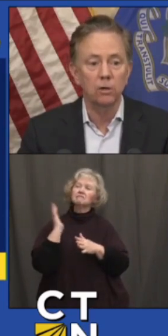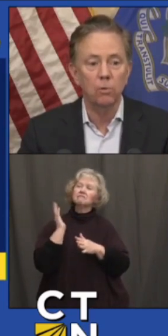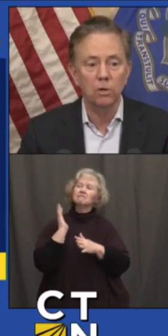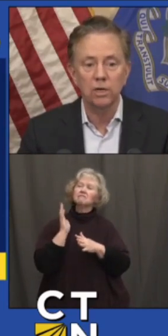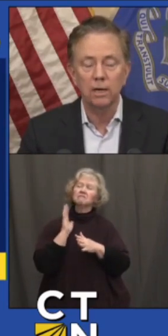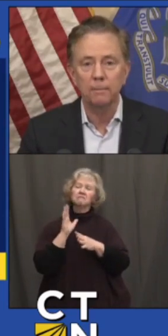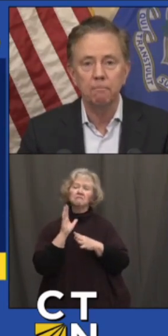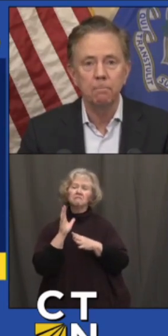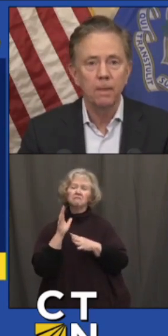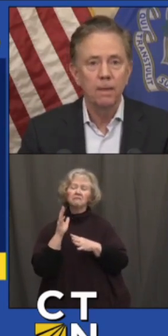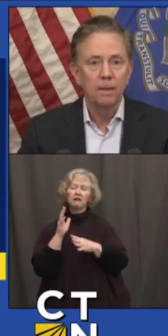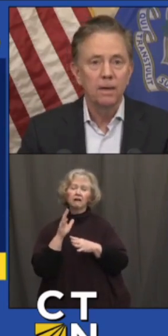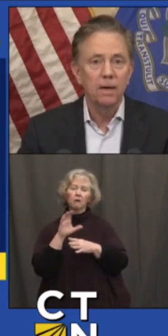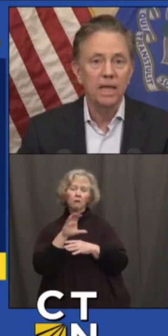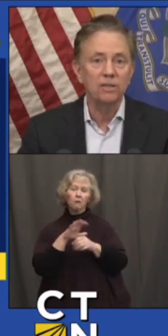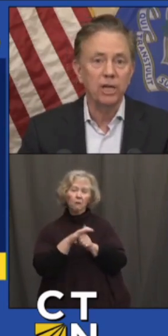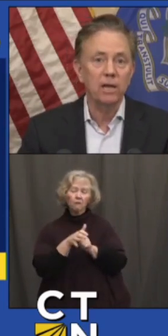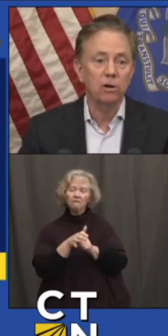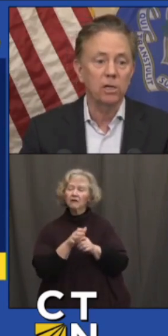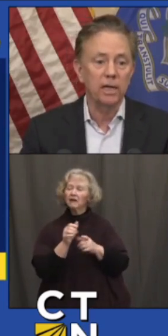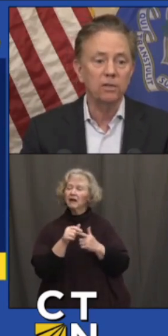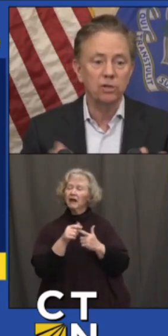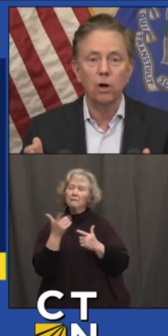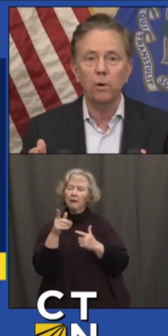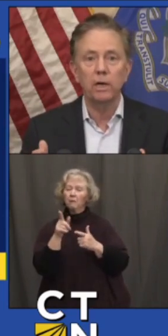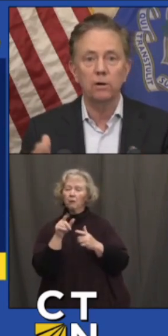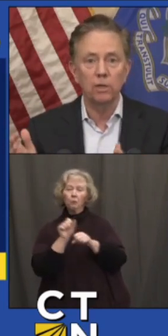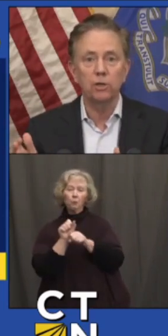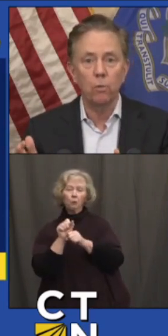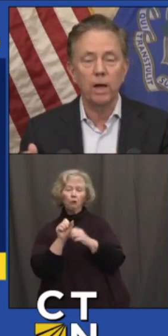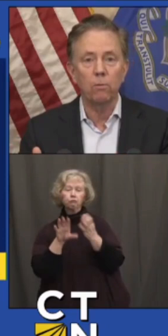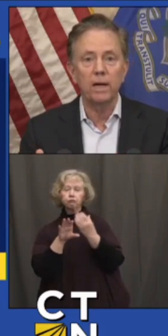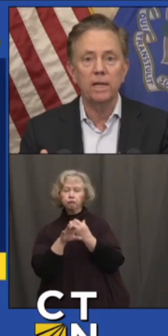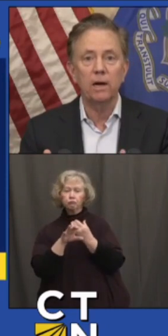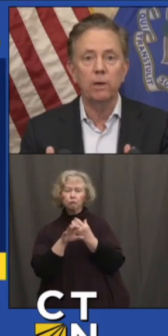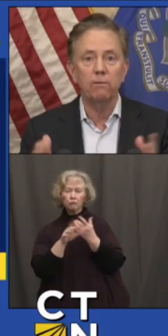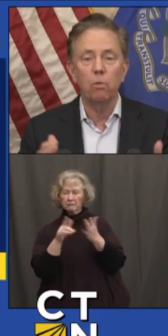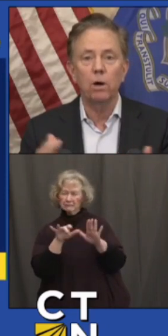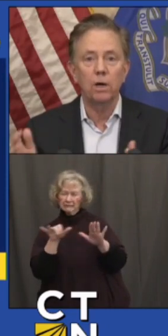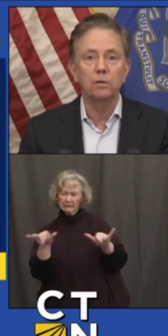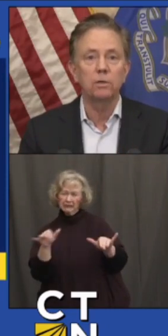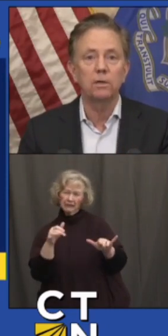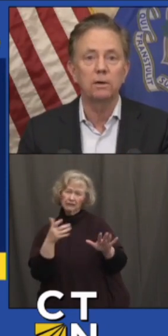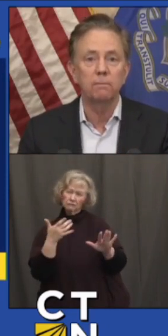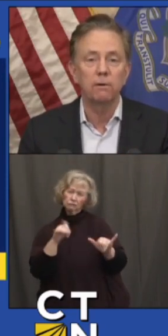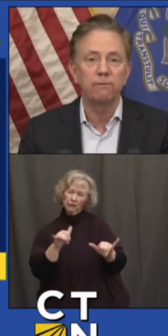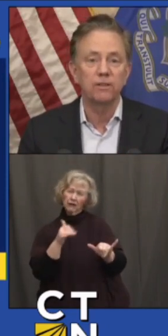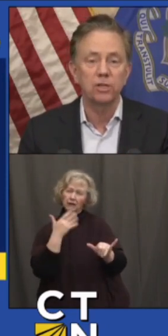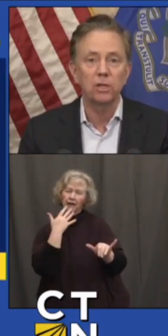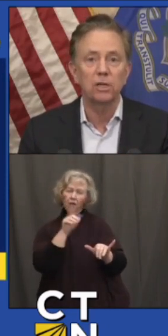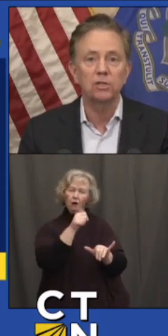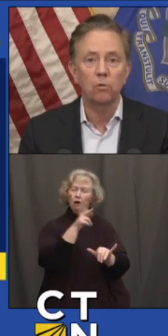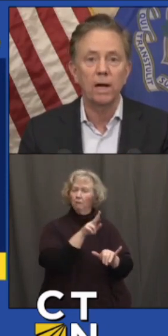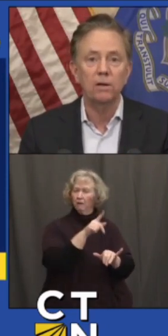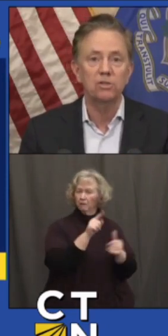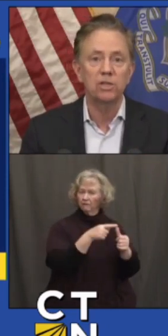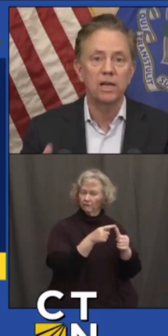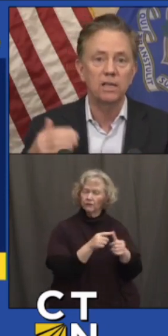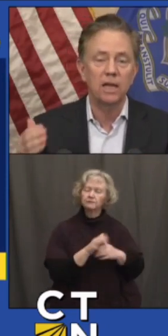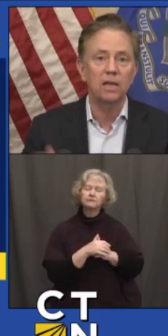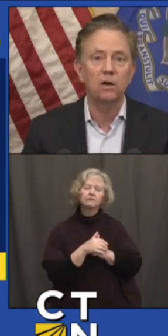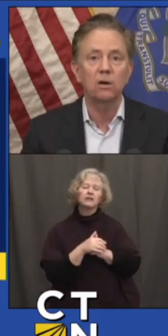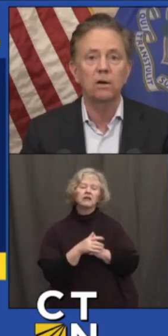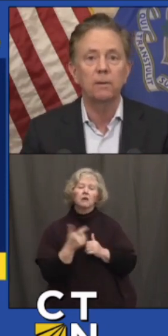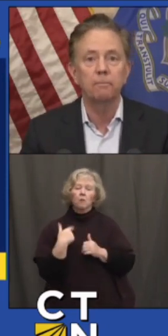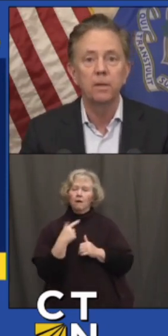a little more time. The educator clinics are underway right now. We have 100 facilities around the